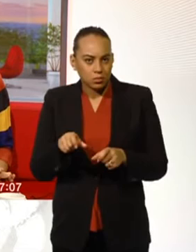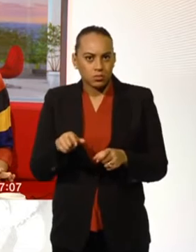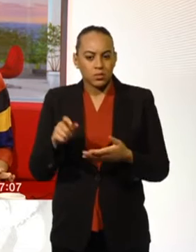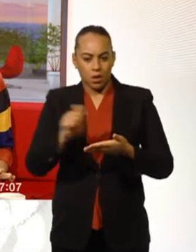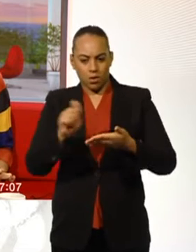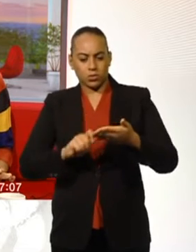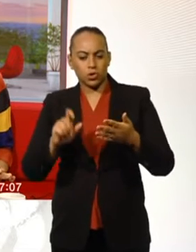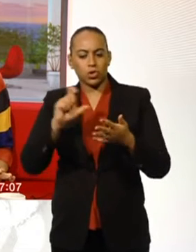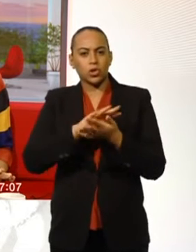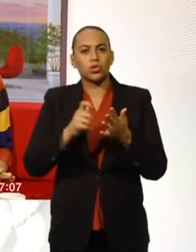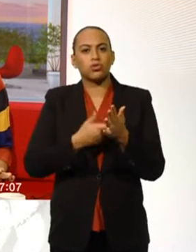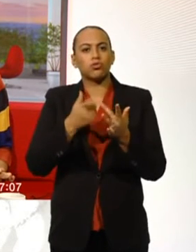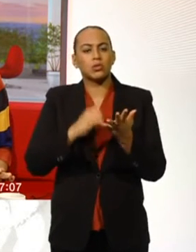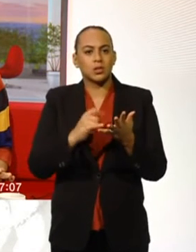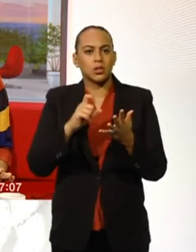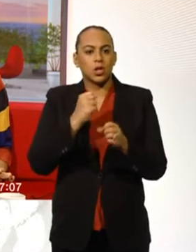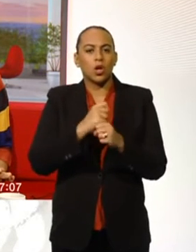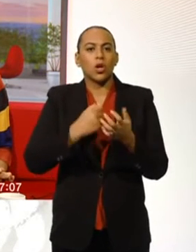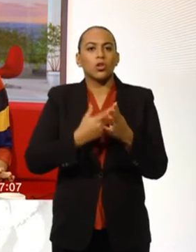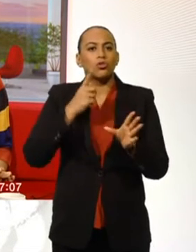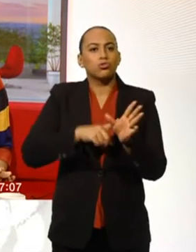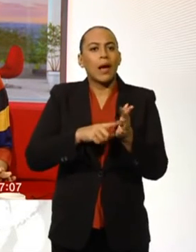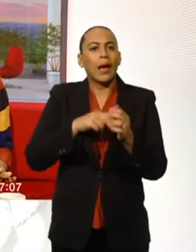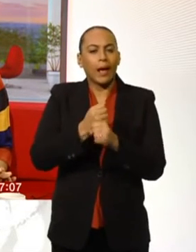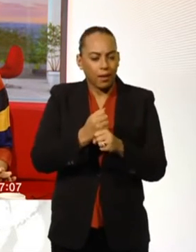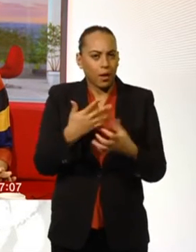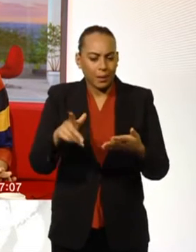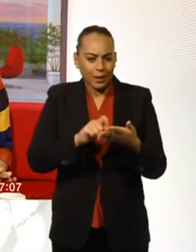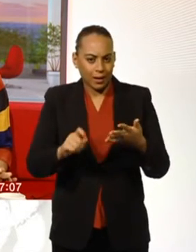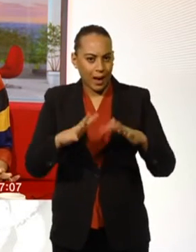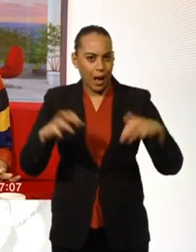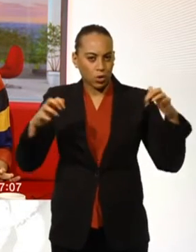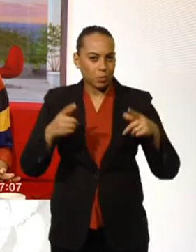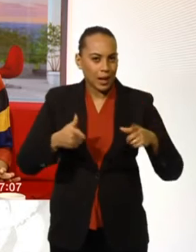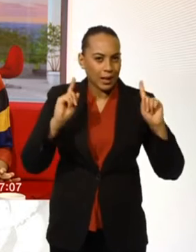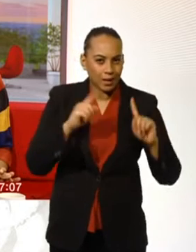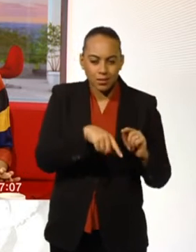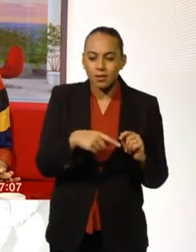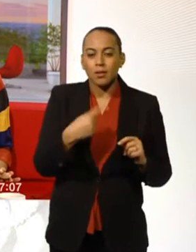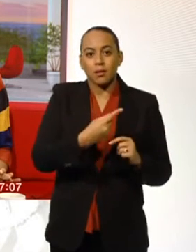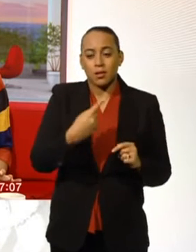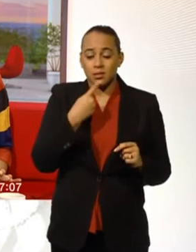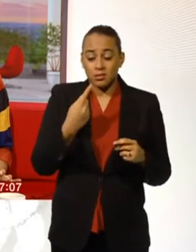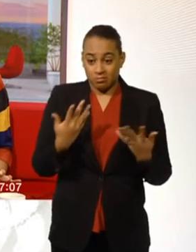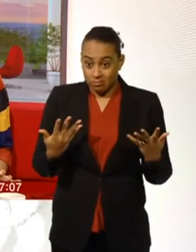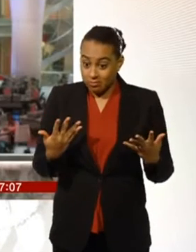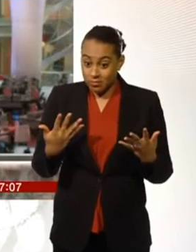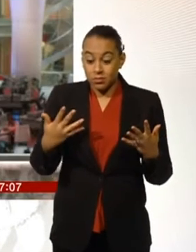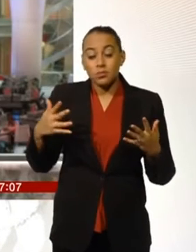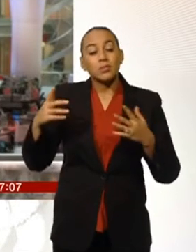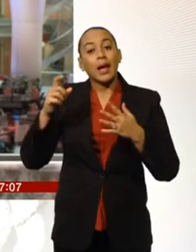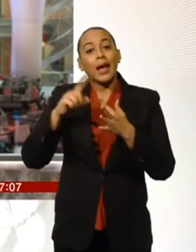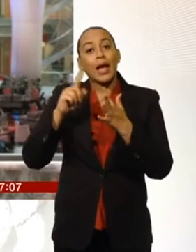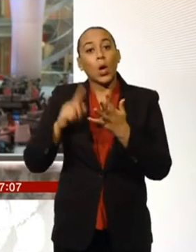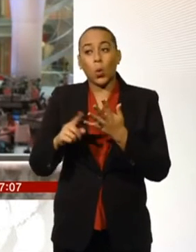article, Chris Grayling, the leader of the House of Commons, described the referendum on the UK's membership as a crucial crossroads. Our political correspondent, Ross